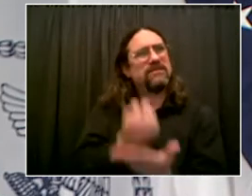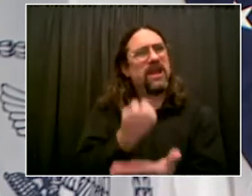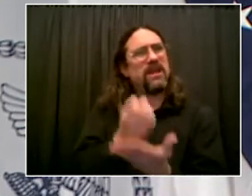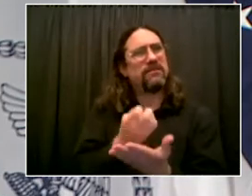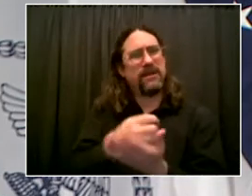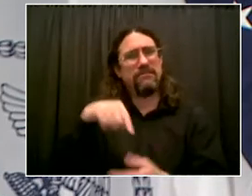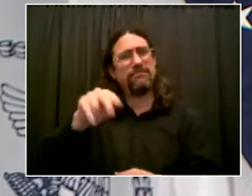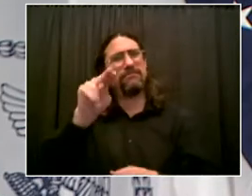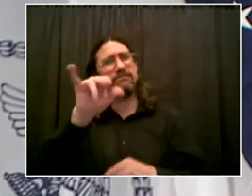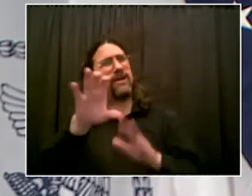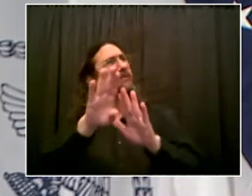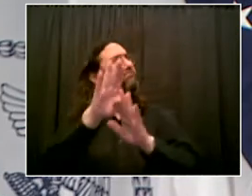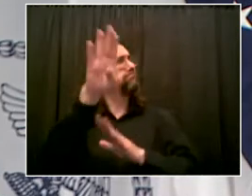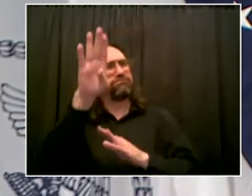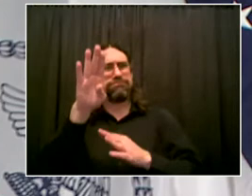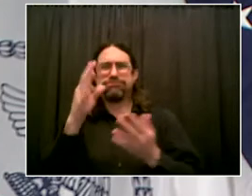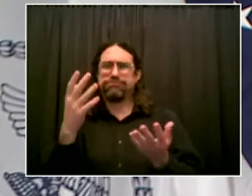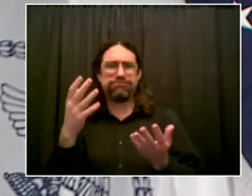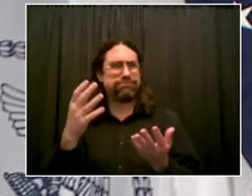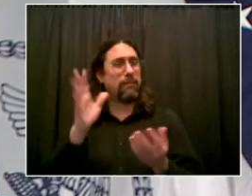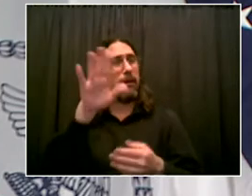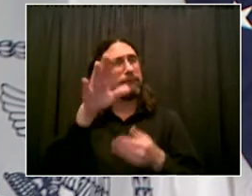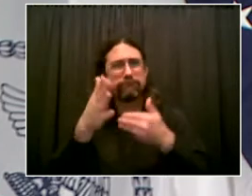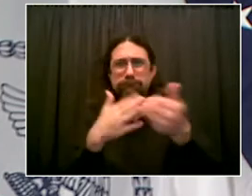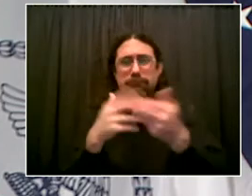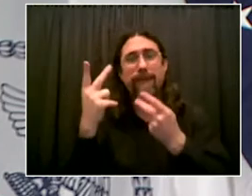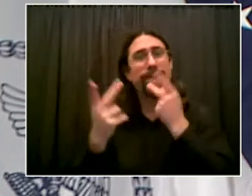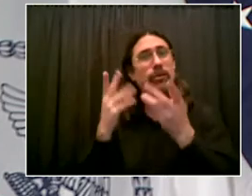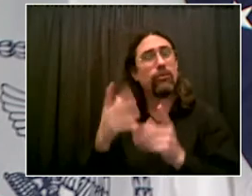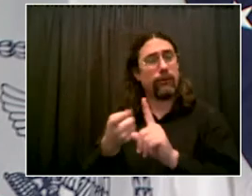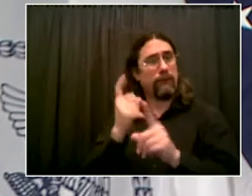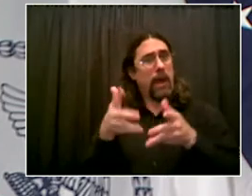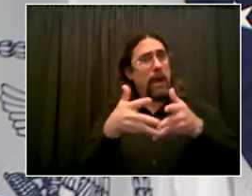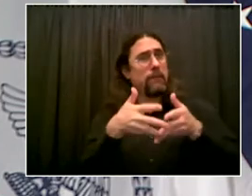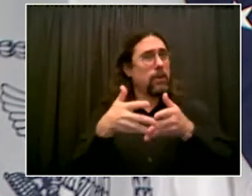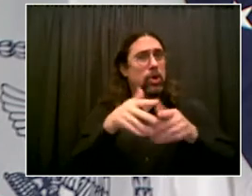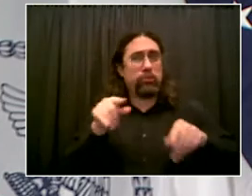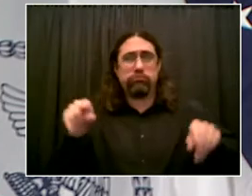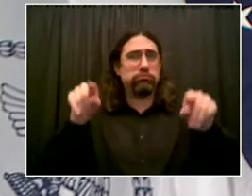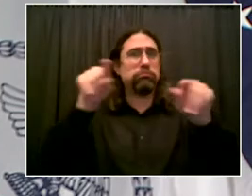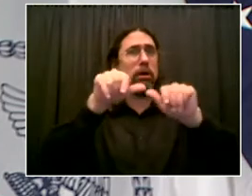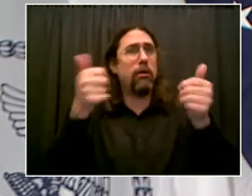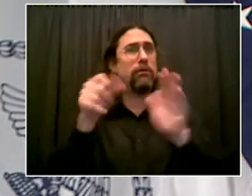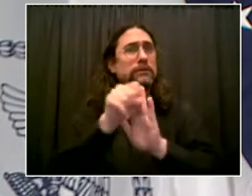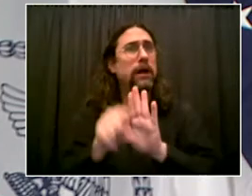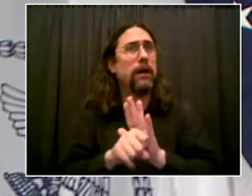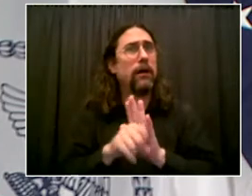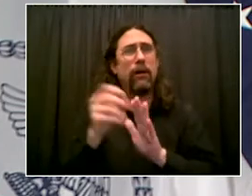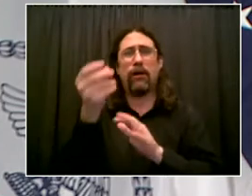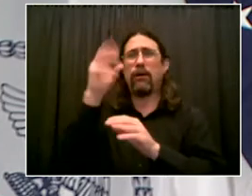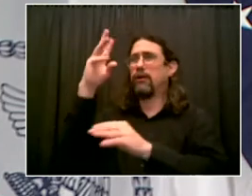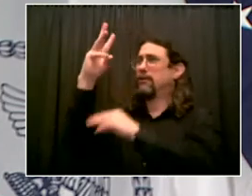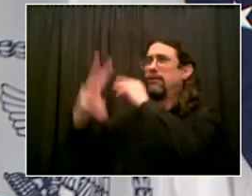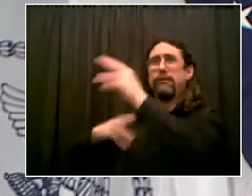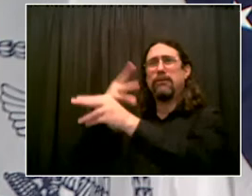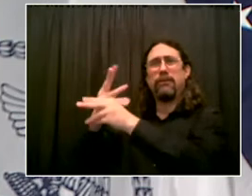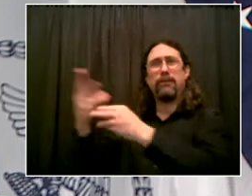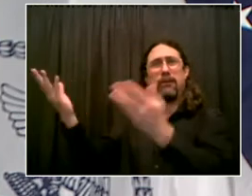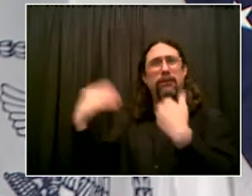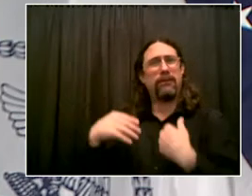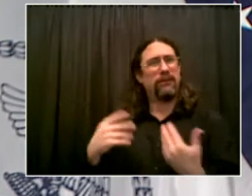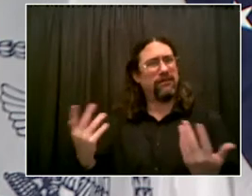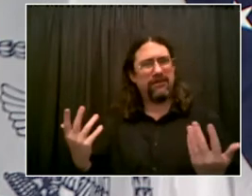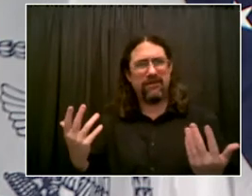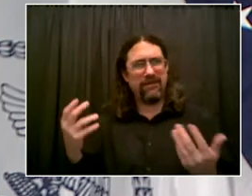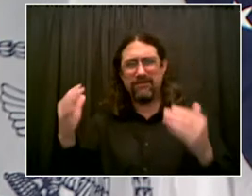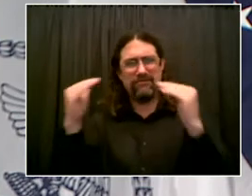carpet, welcoming people back, uh, saying, if you need to be vaccinated, we want to help you out. It's just a smart thing to do. It's also a kind thing to